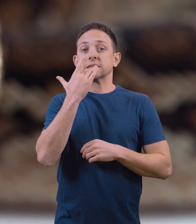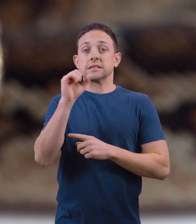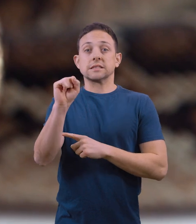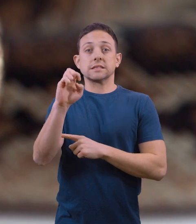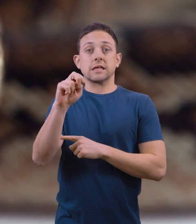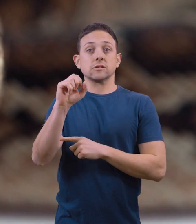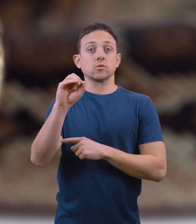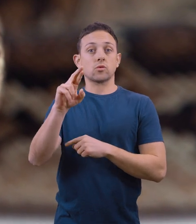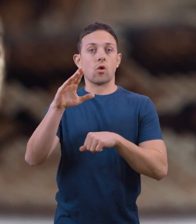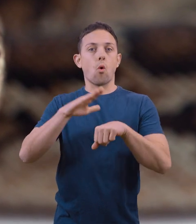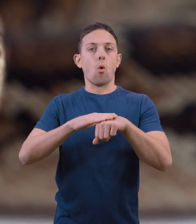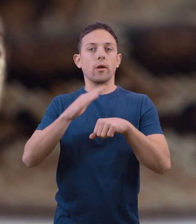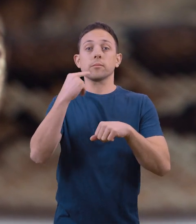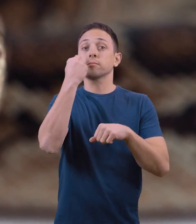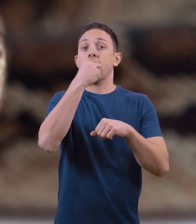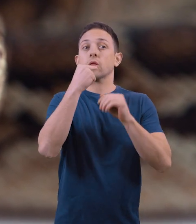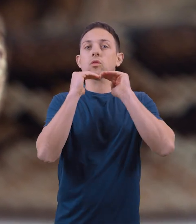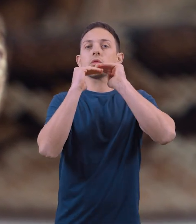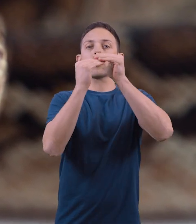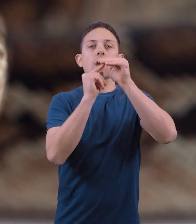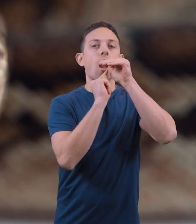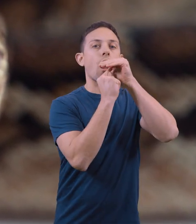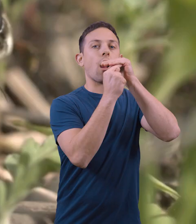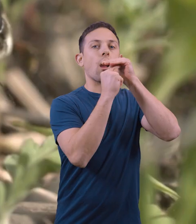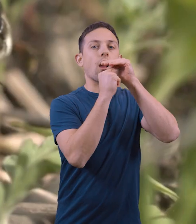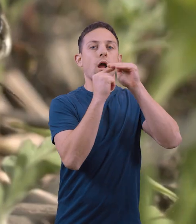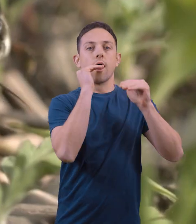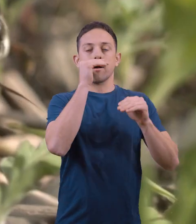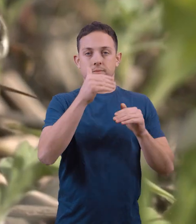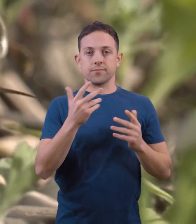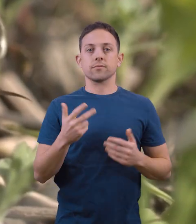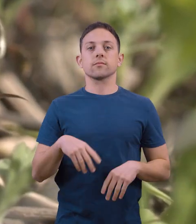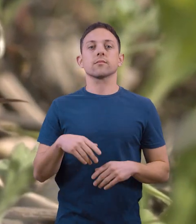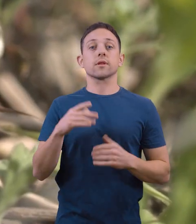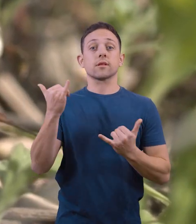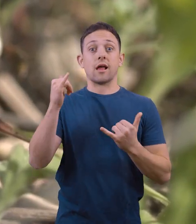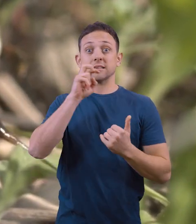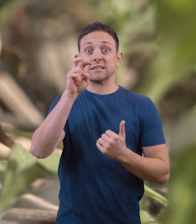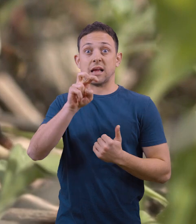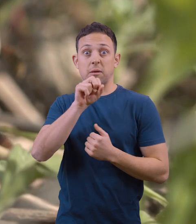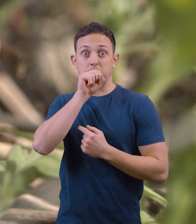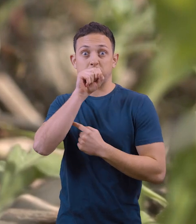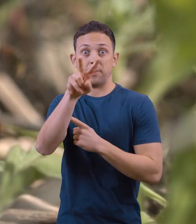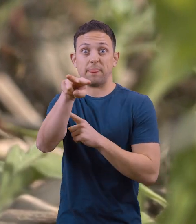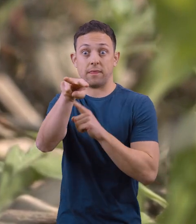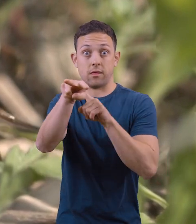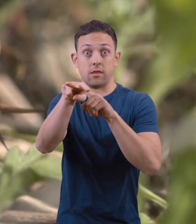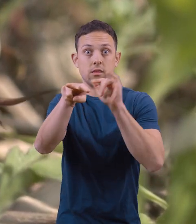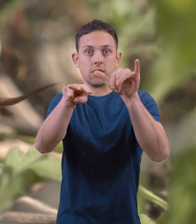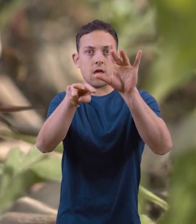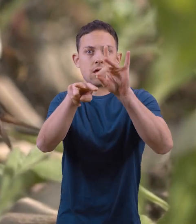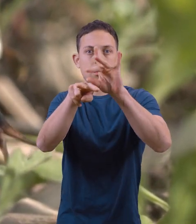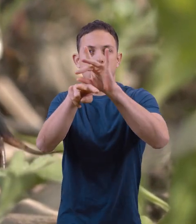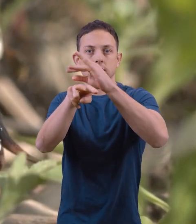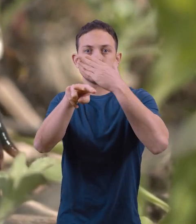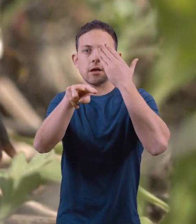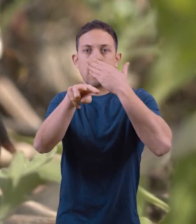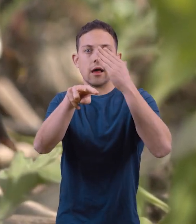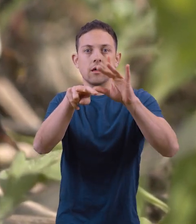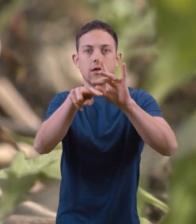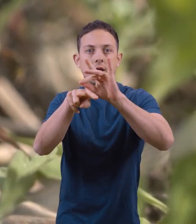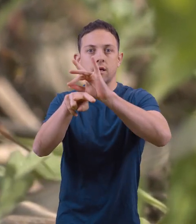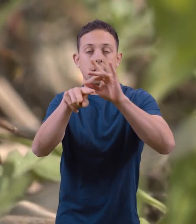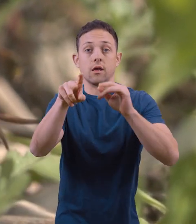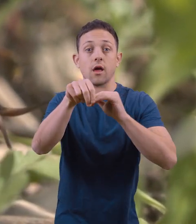they have a taste sensor on the roof of their mouth. When a snake flicks out its tongue, it picks up scents in the